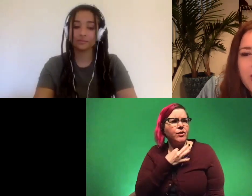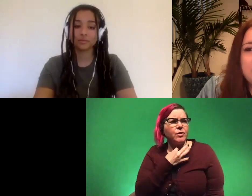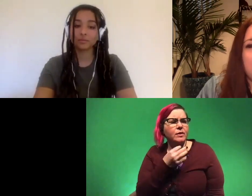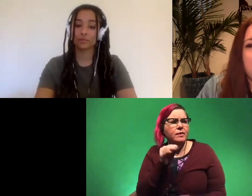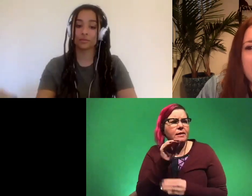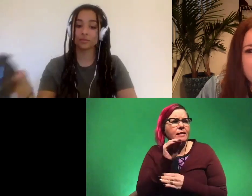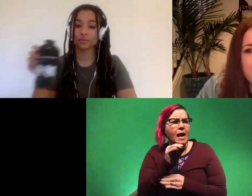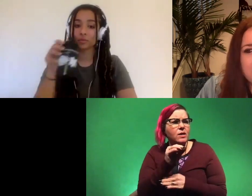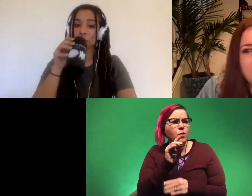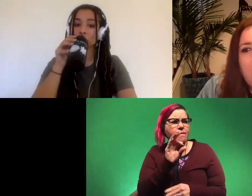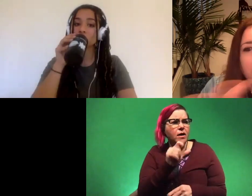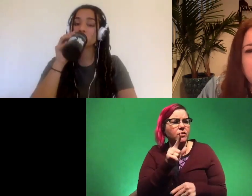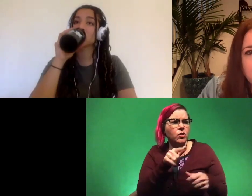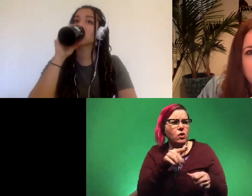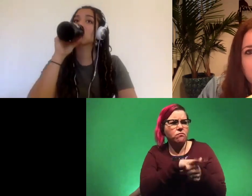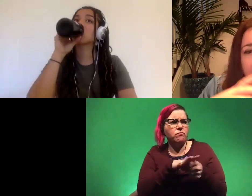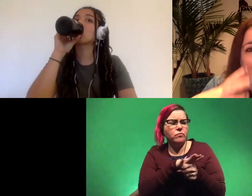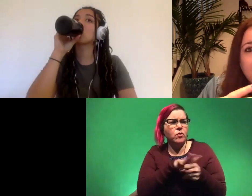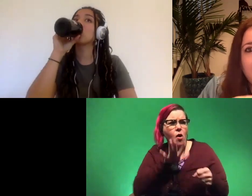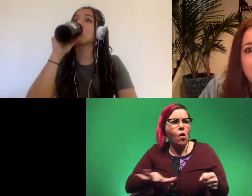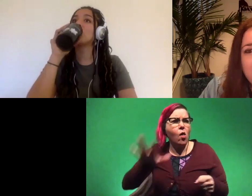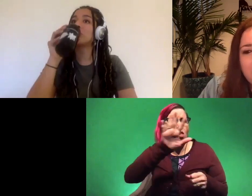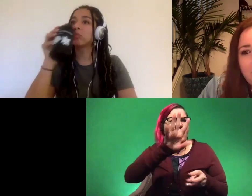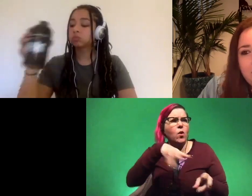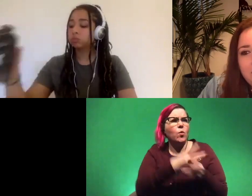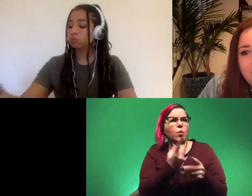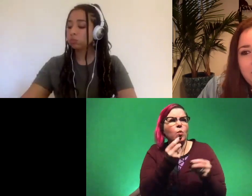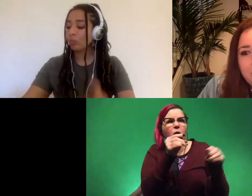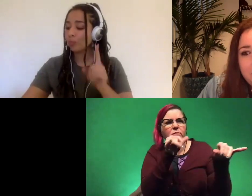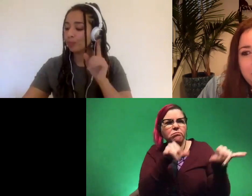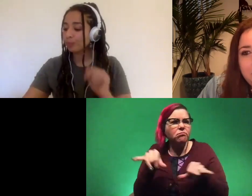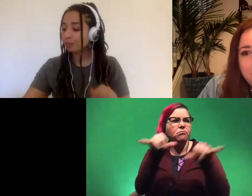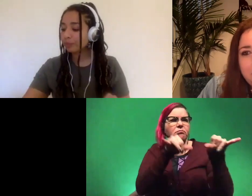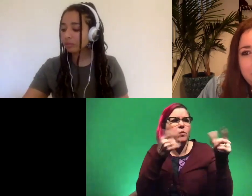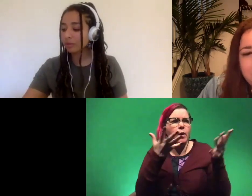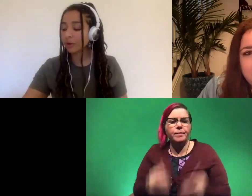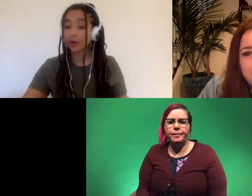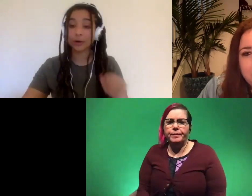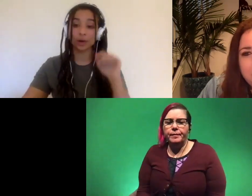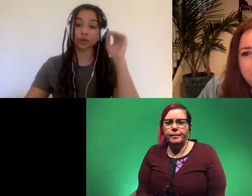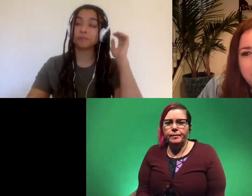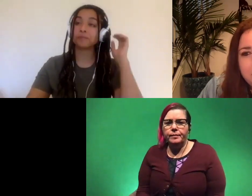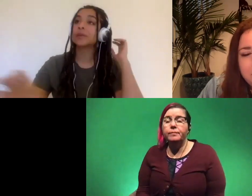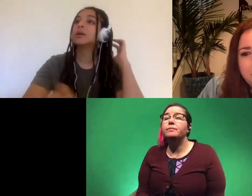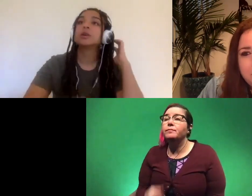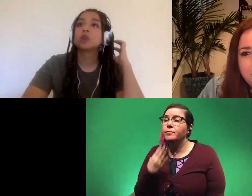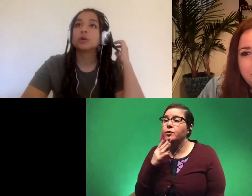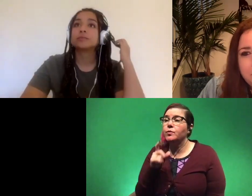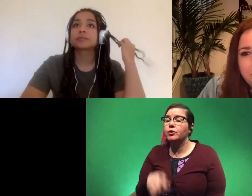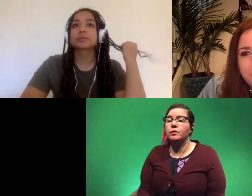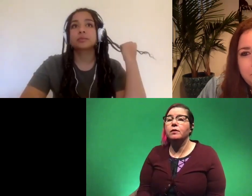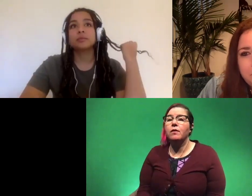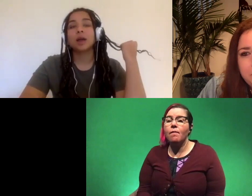fossil locations all over the world have in common good question so